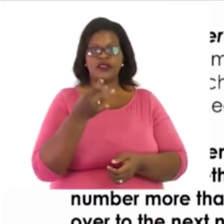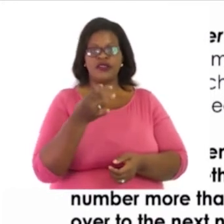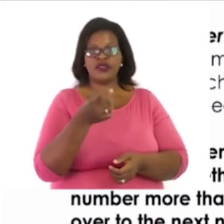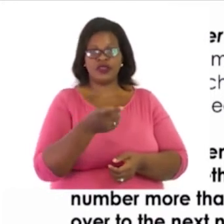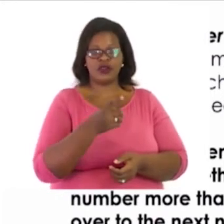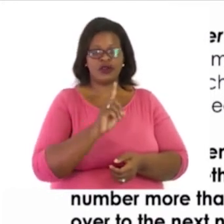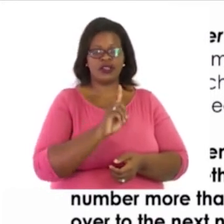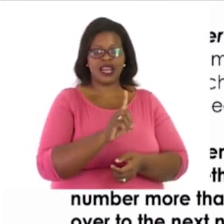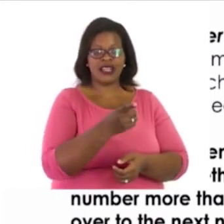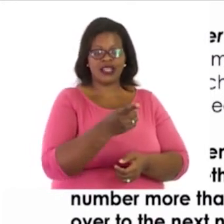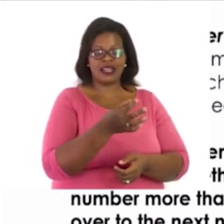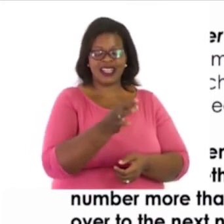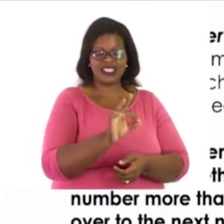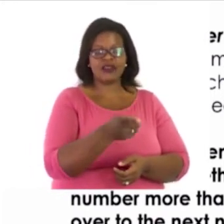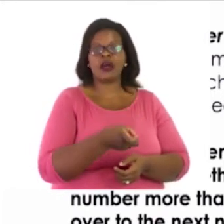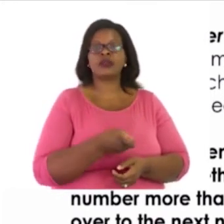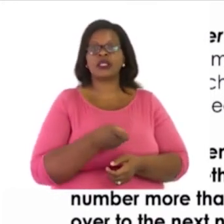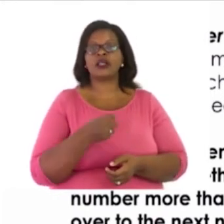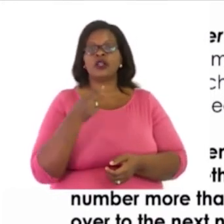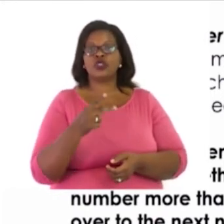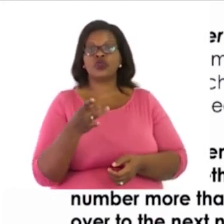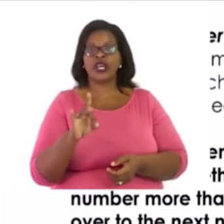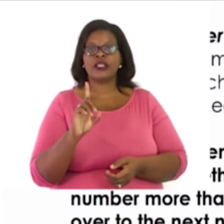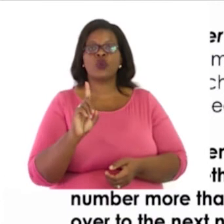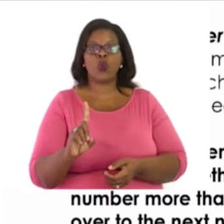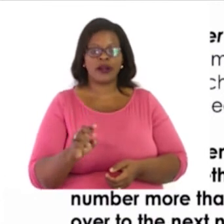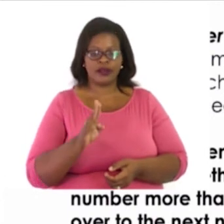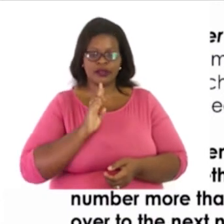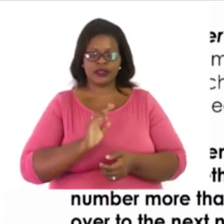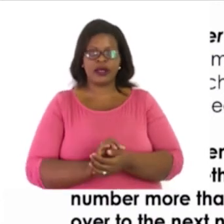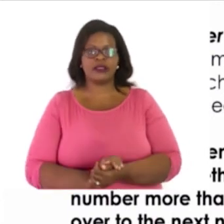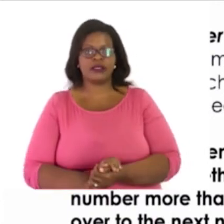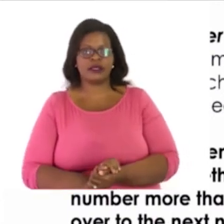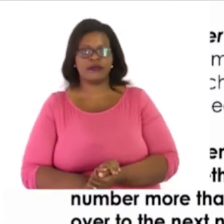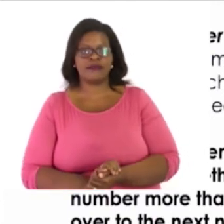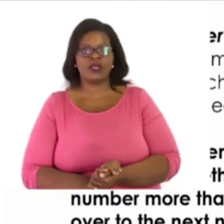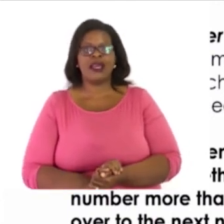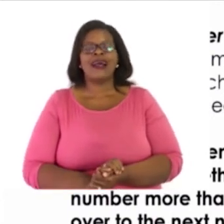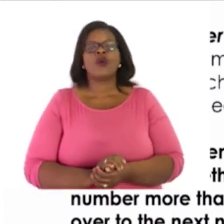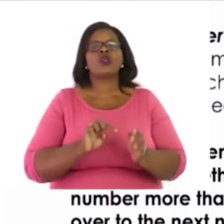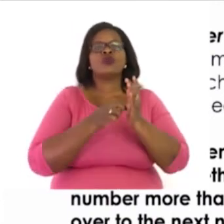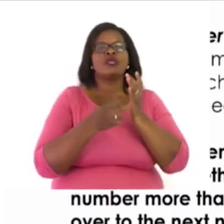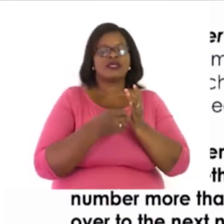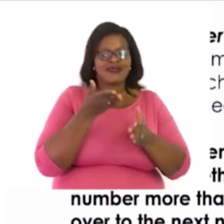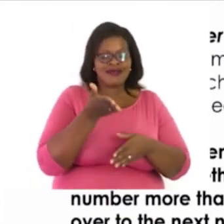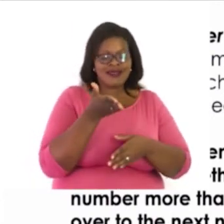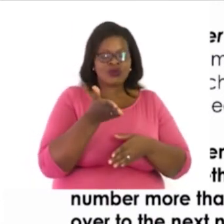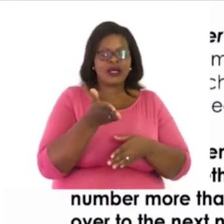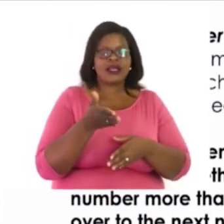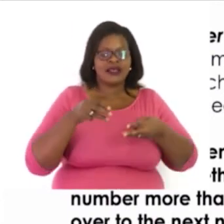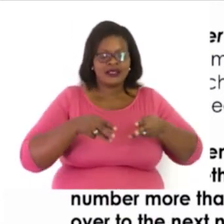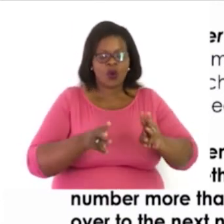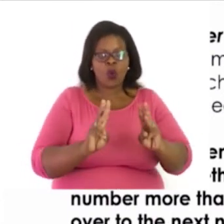two hundred and eighty one. So, that is pen and paper mode. So, the most